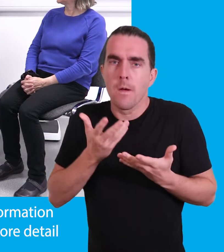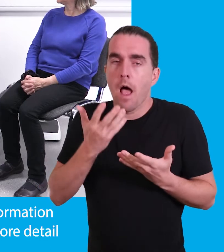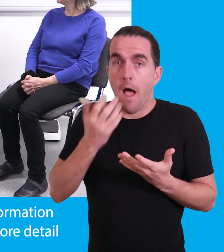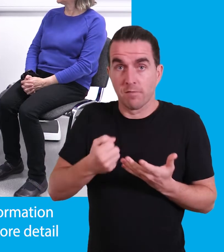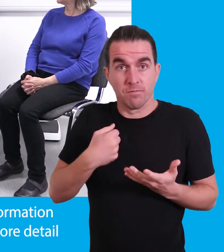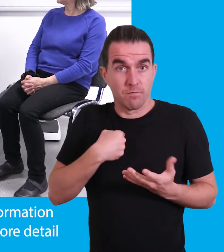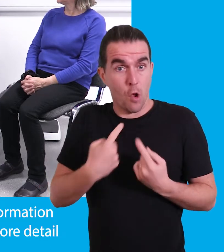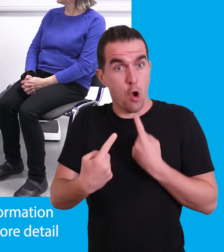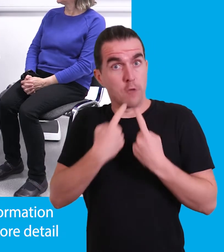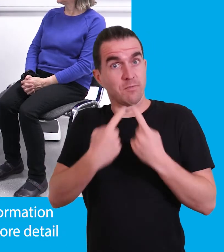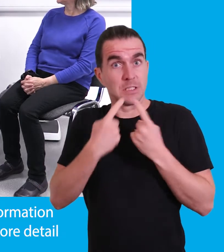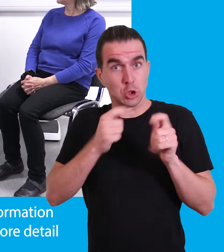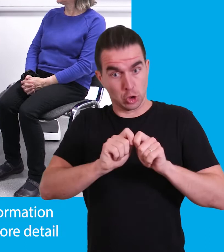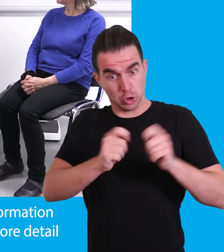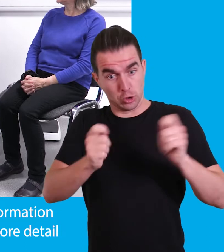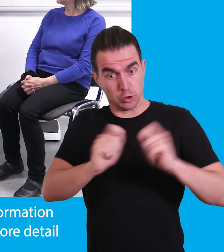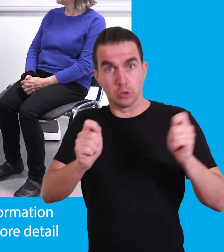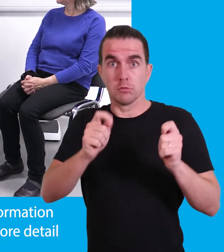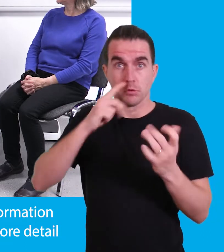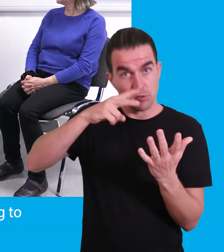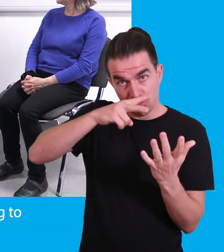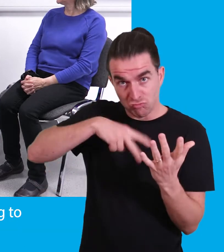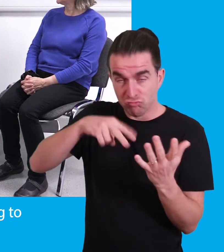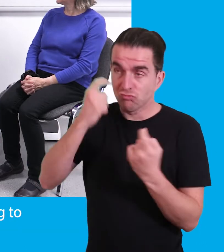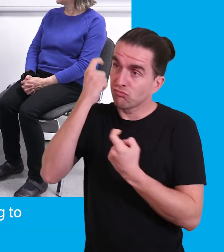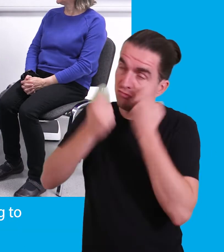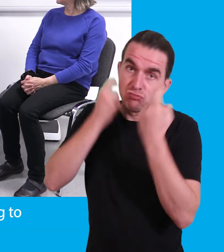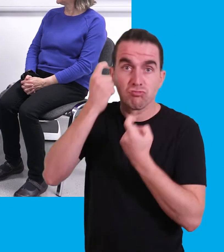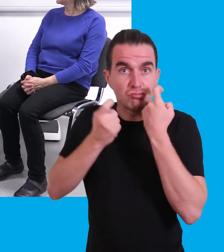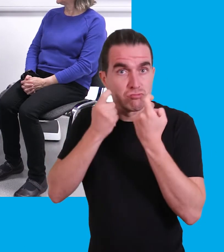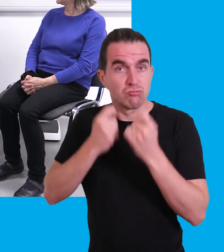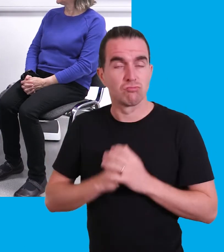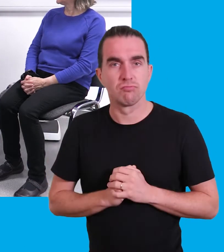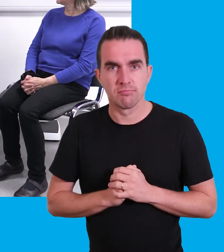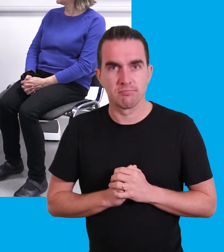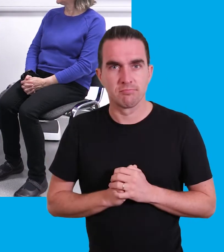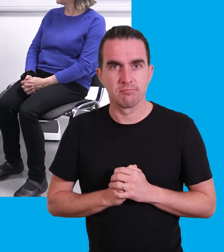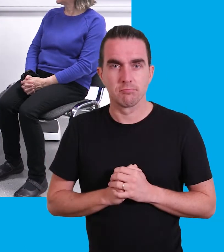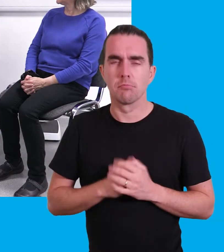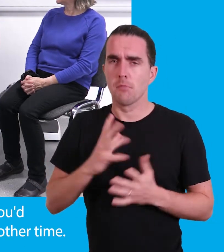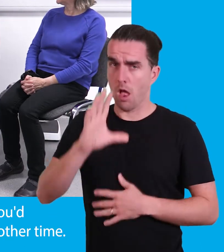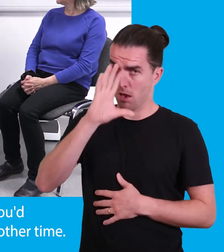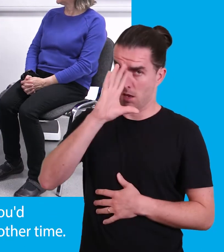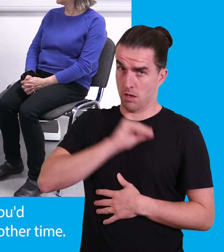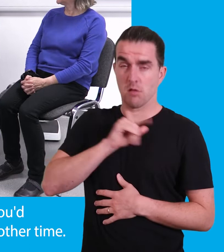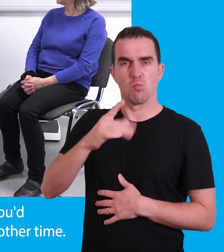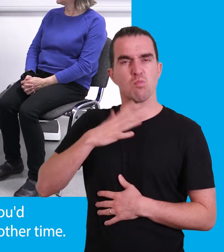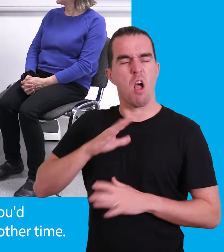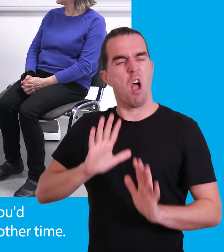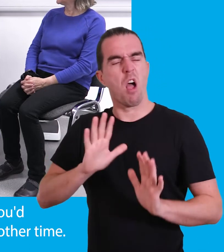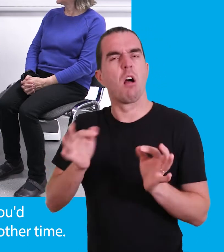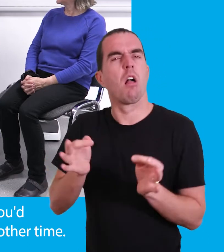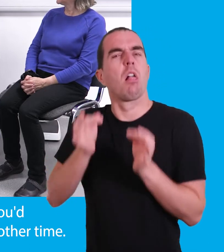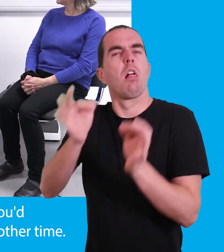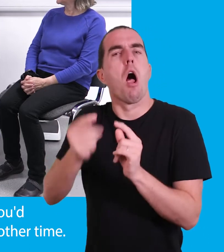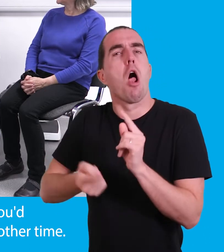I've actually got an information leaflet here that gives a lot more detail about what we're going to think about. But do let me know if